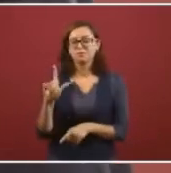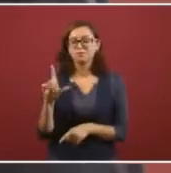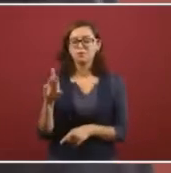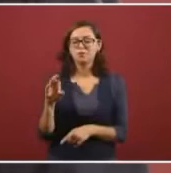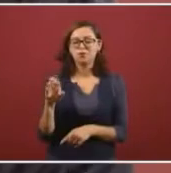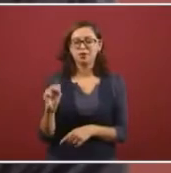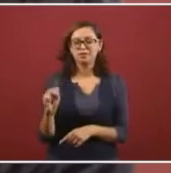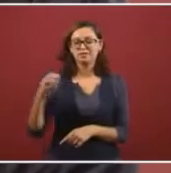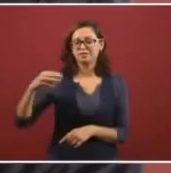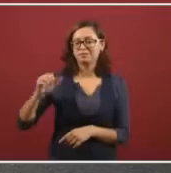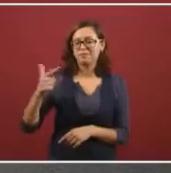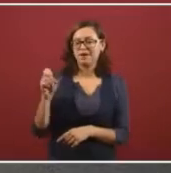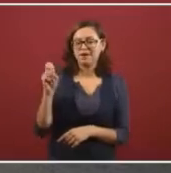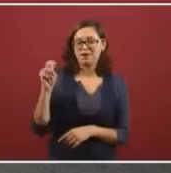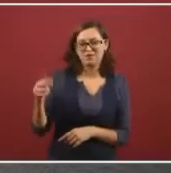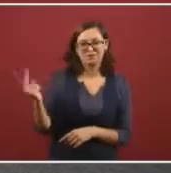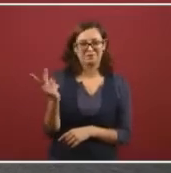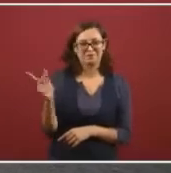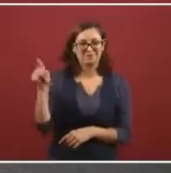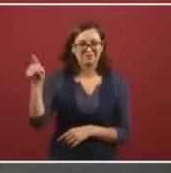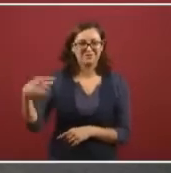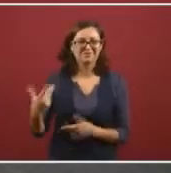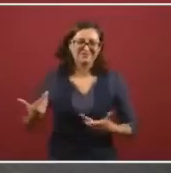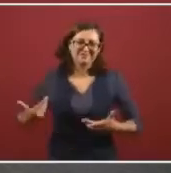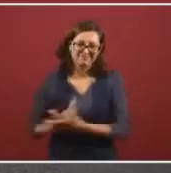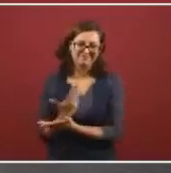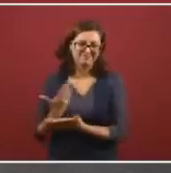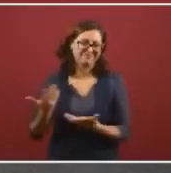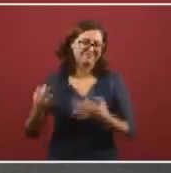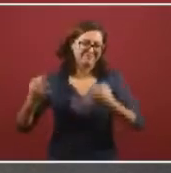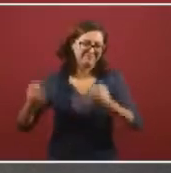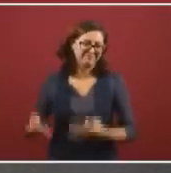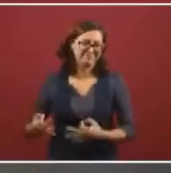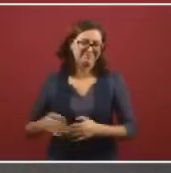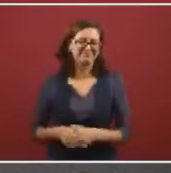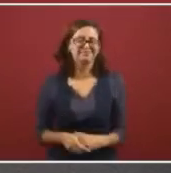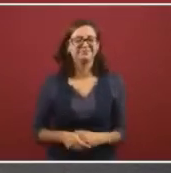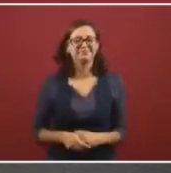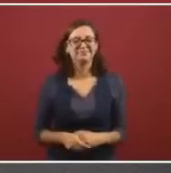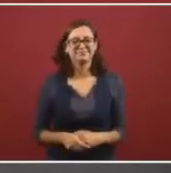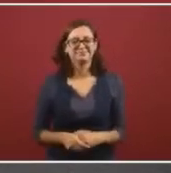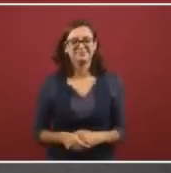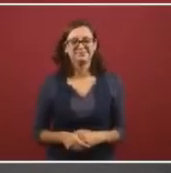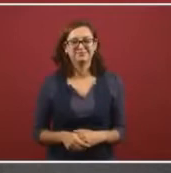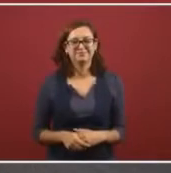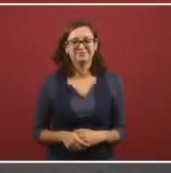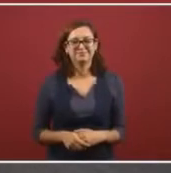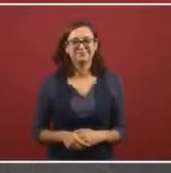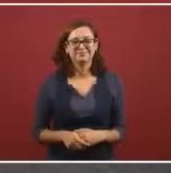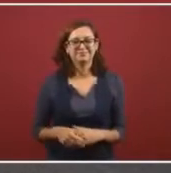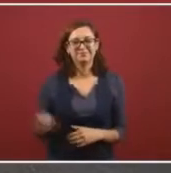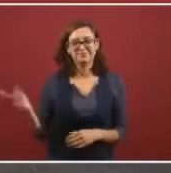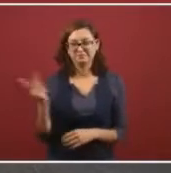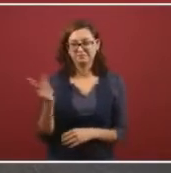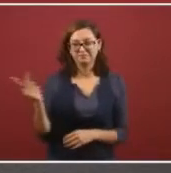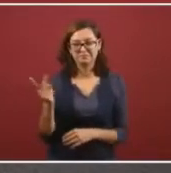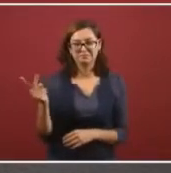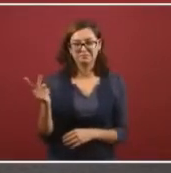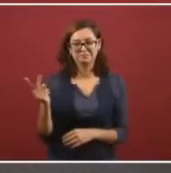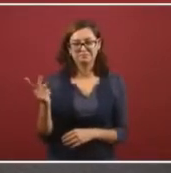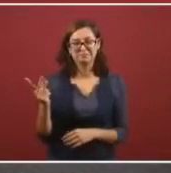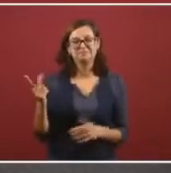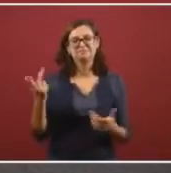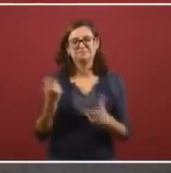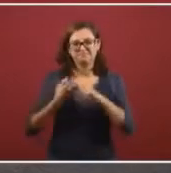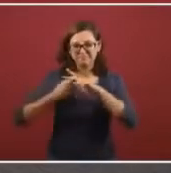so the,